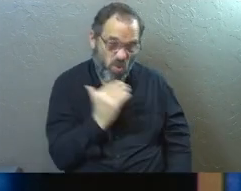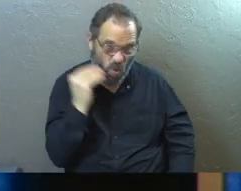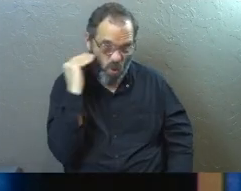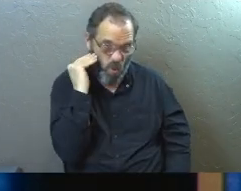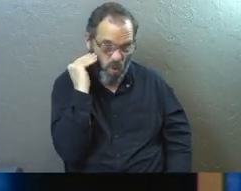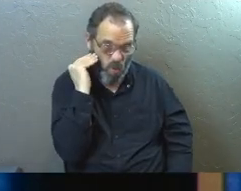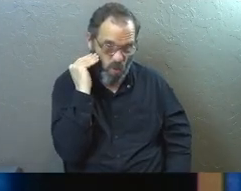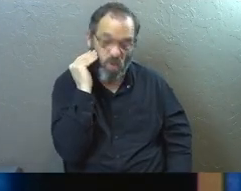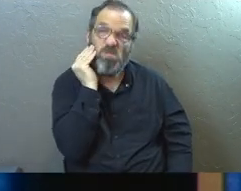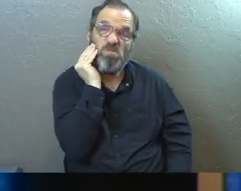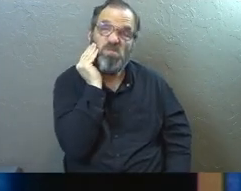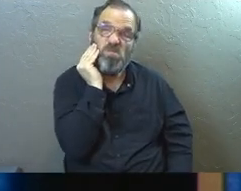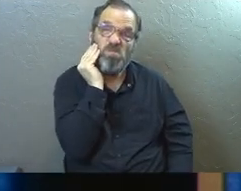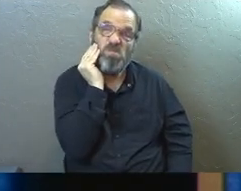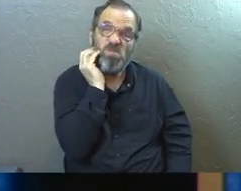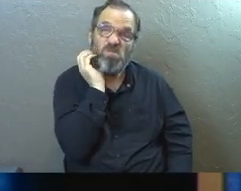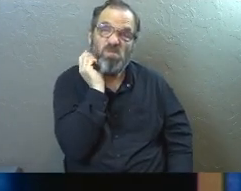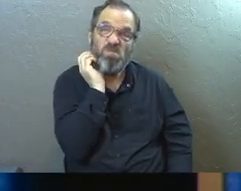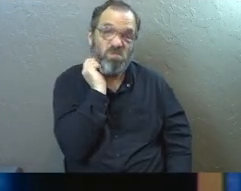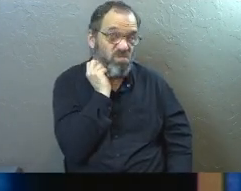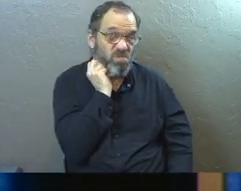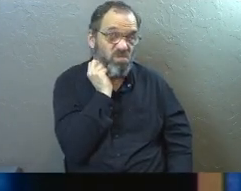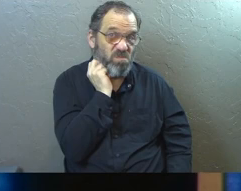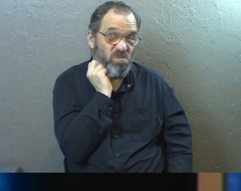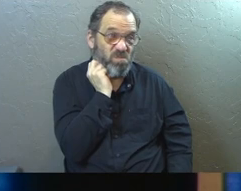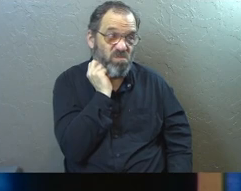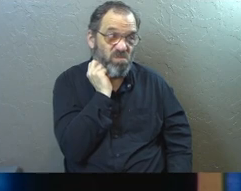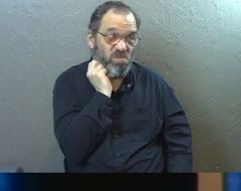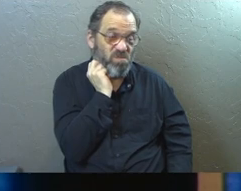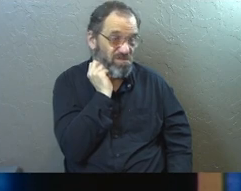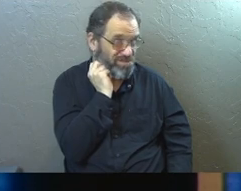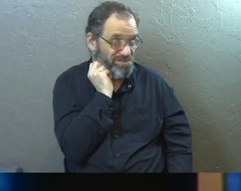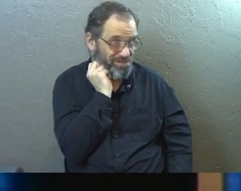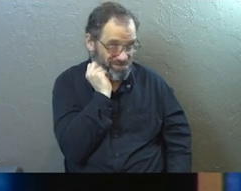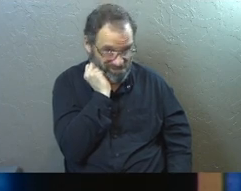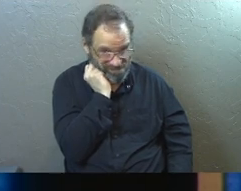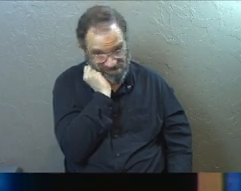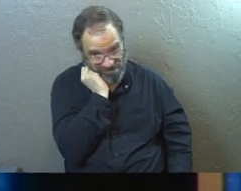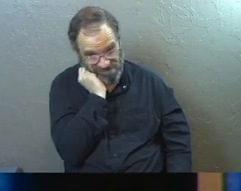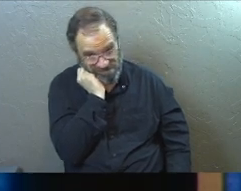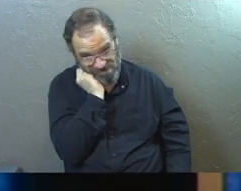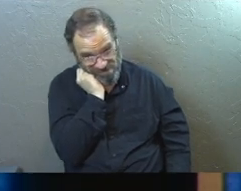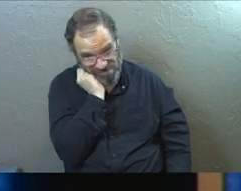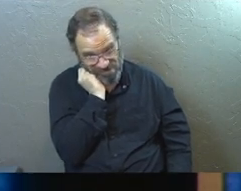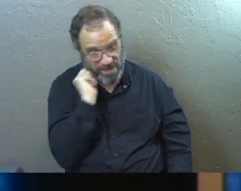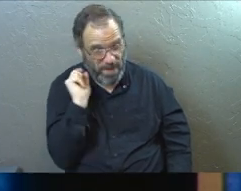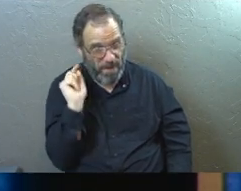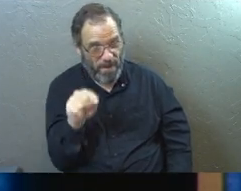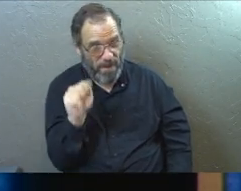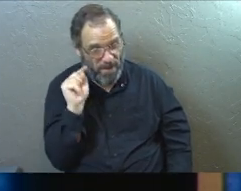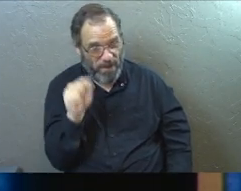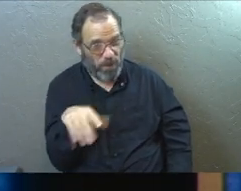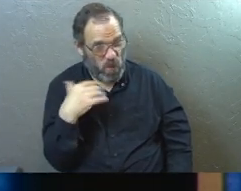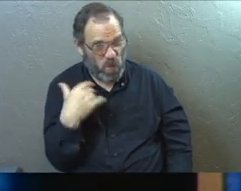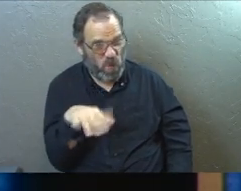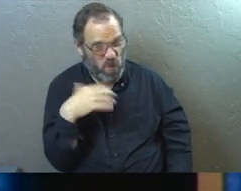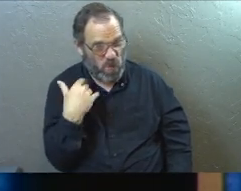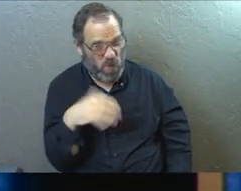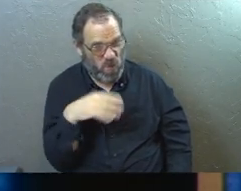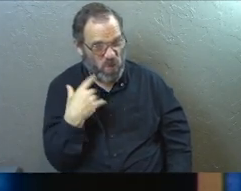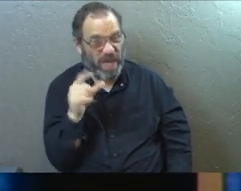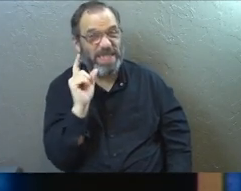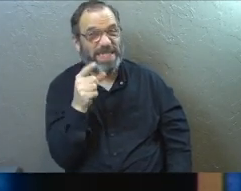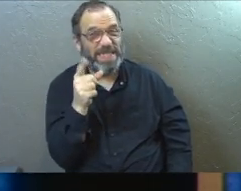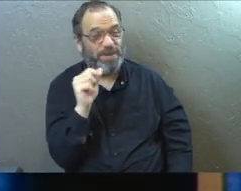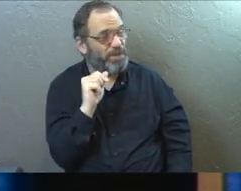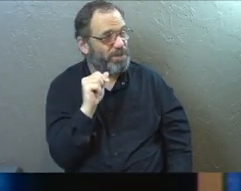own houses. So we'll just let the sit for a second. This verse is massive. There's so much to walk through in here.